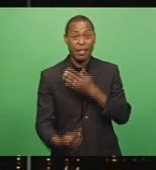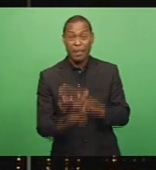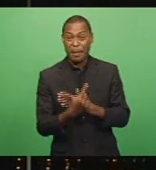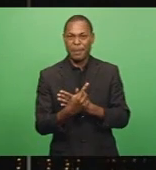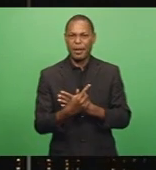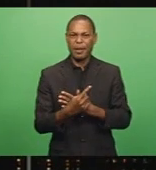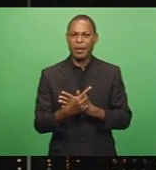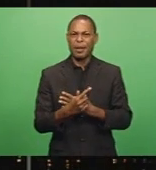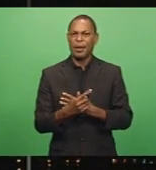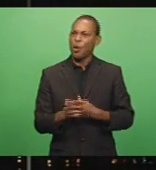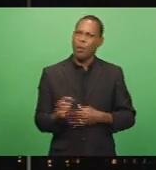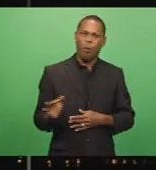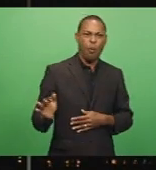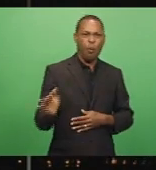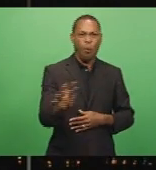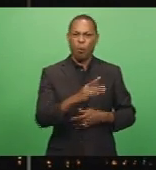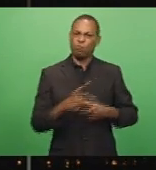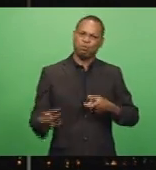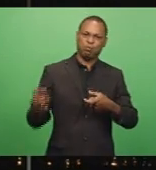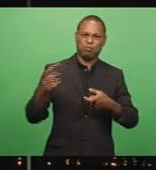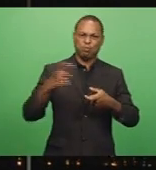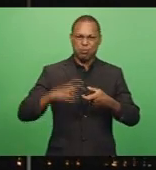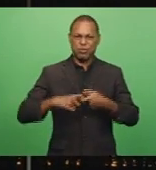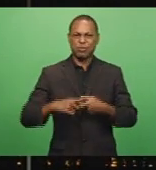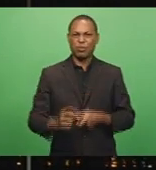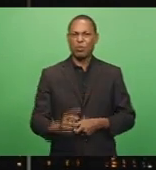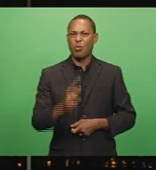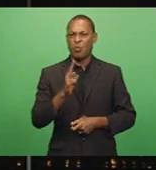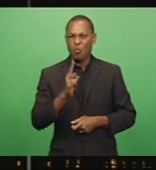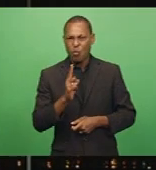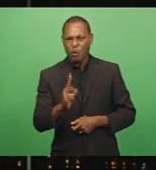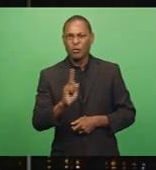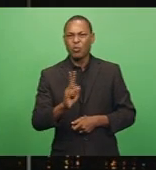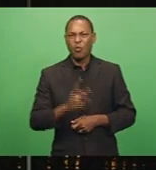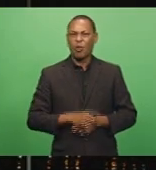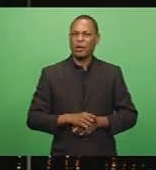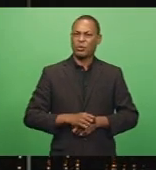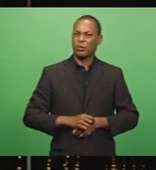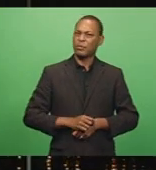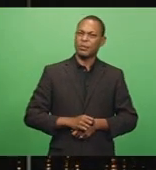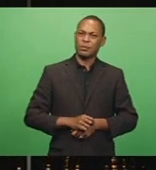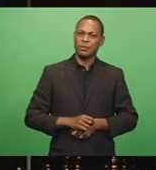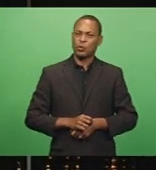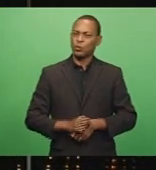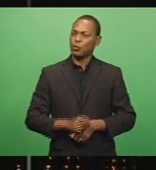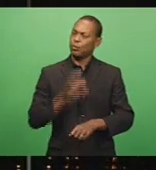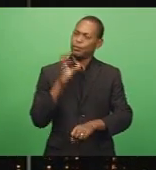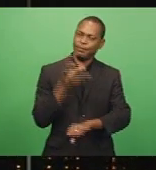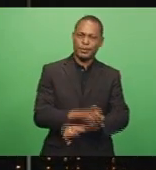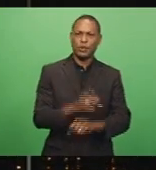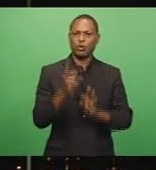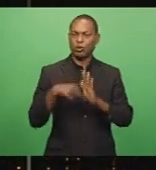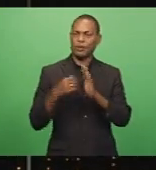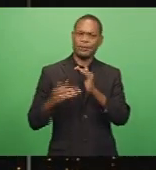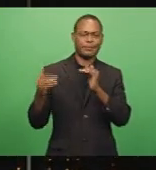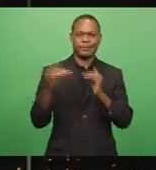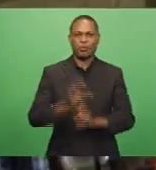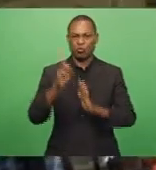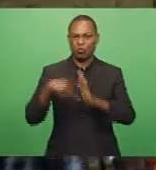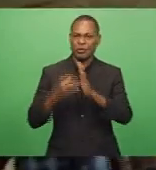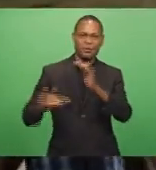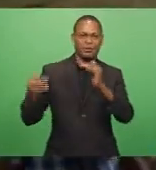Orrisi Tukana are jointly charged with one count of conspiracy to defeat justice. Pranita Prakash has more.